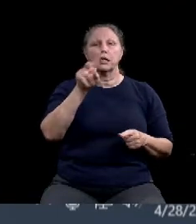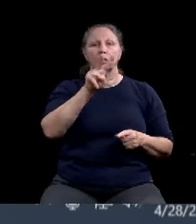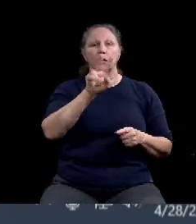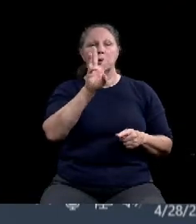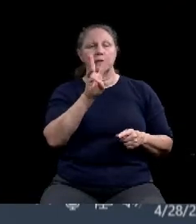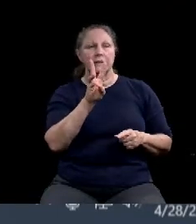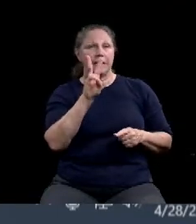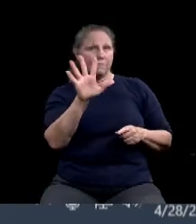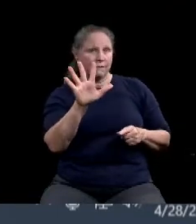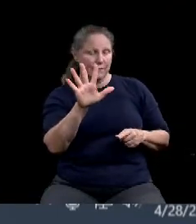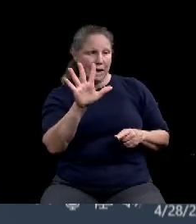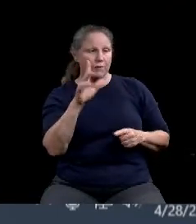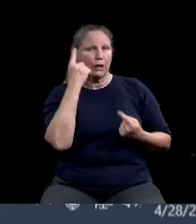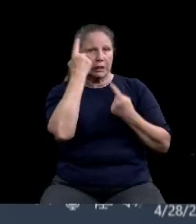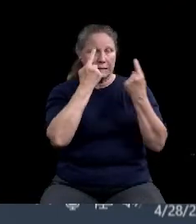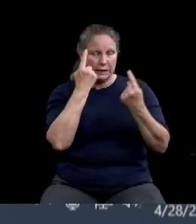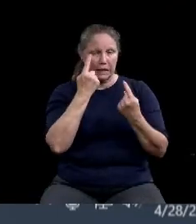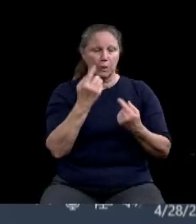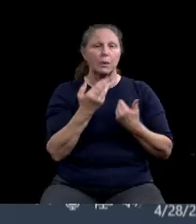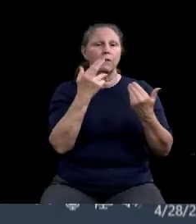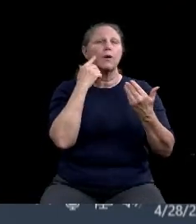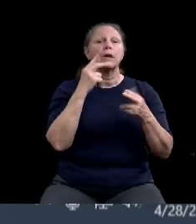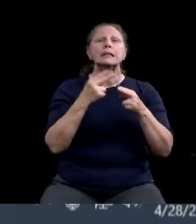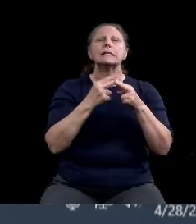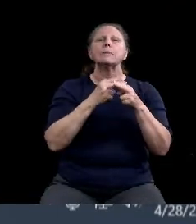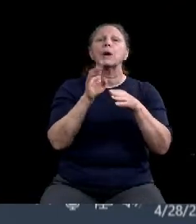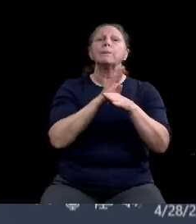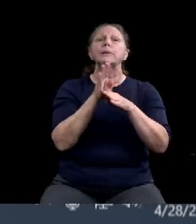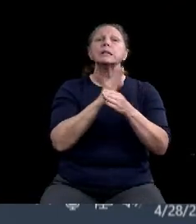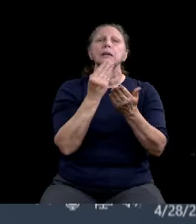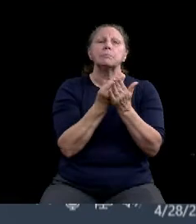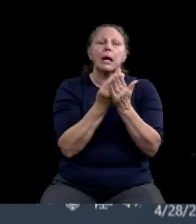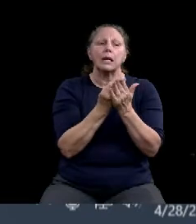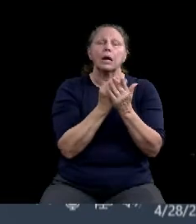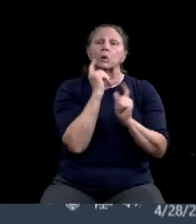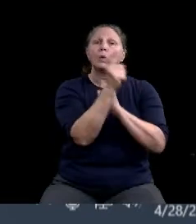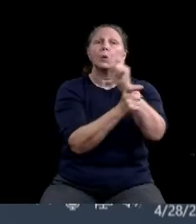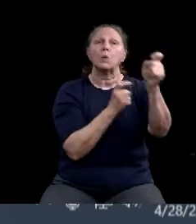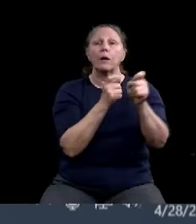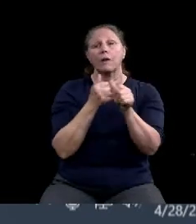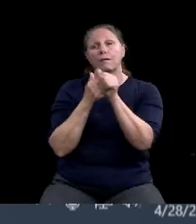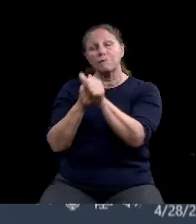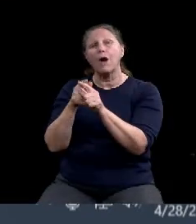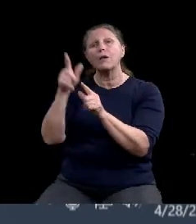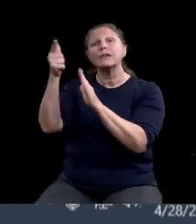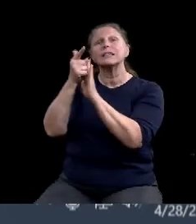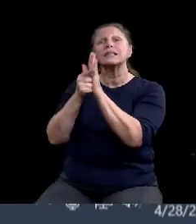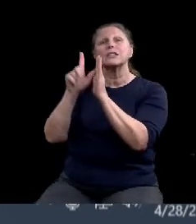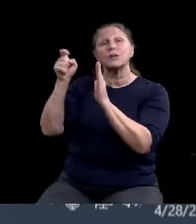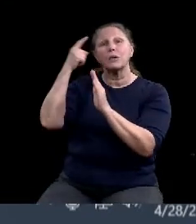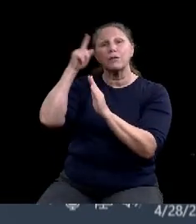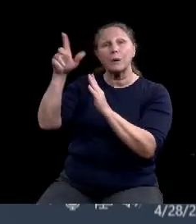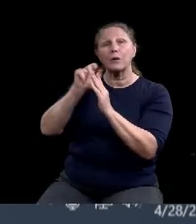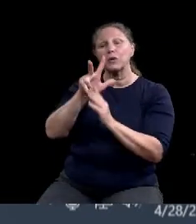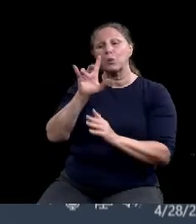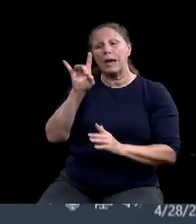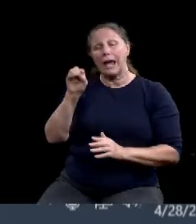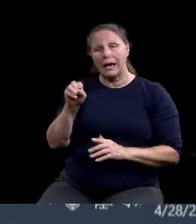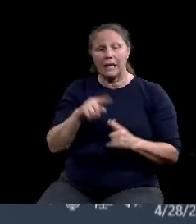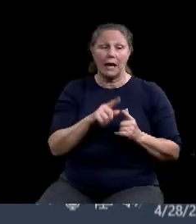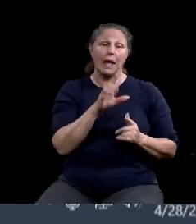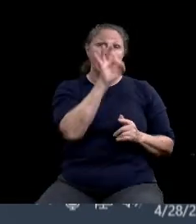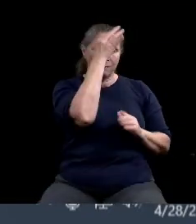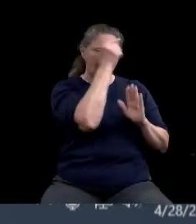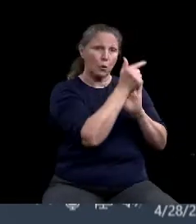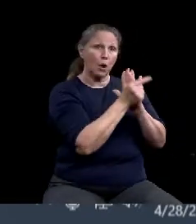temporary business grant program pursuant to chapter 380 of the Texas local government code and federal law adopting the guidelines and policy statement for the program to